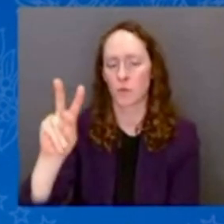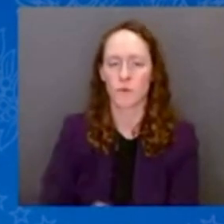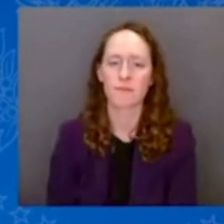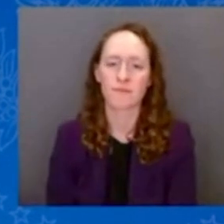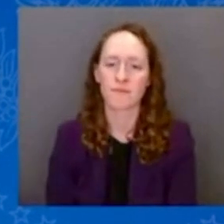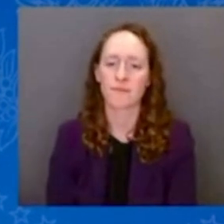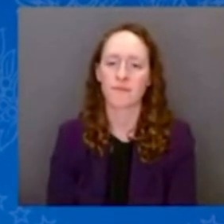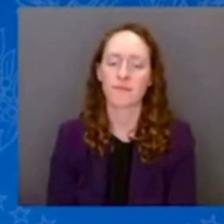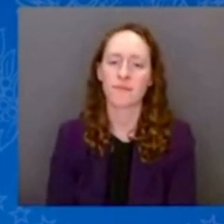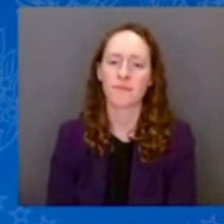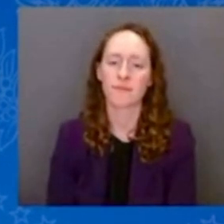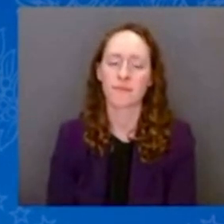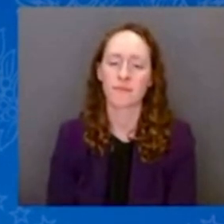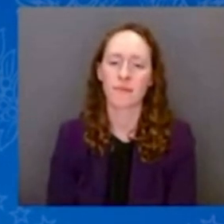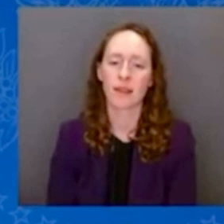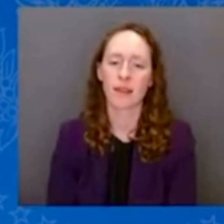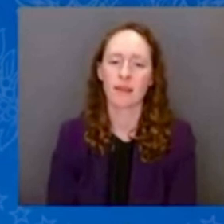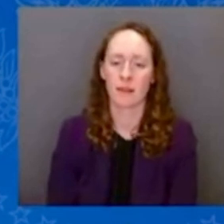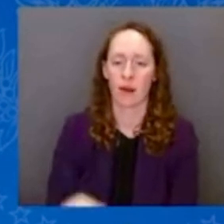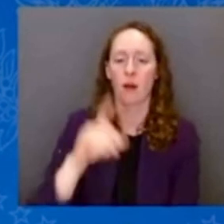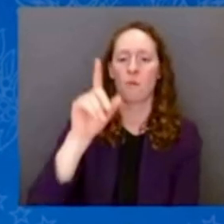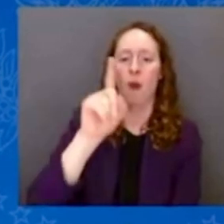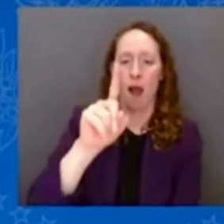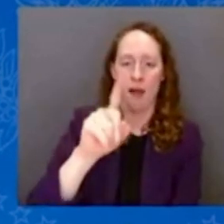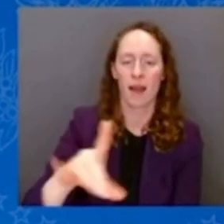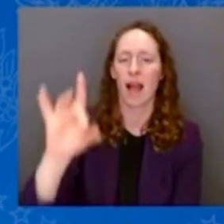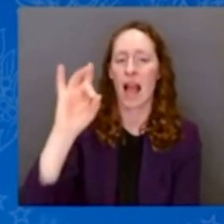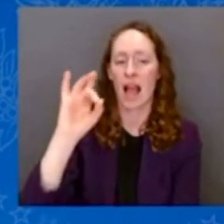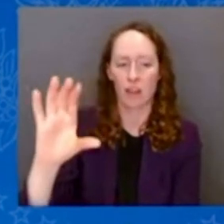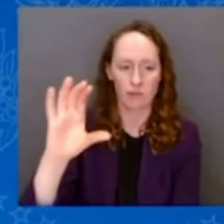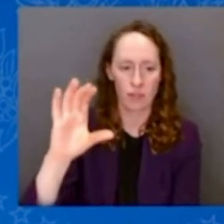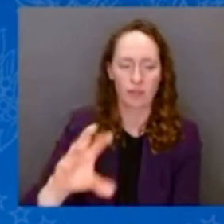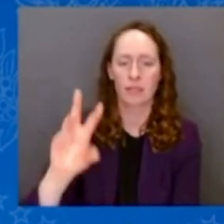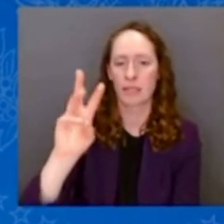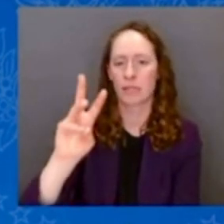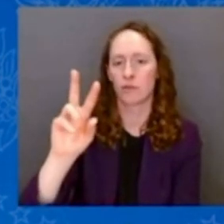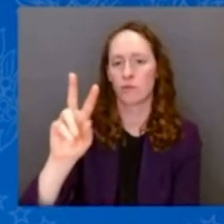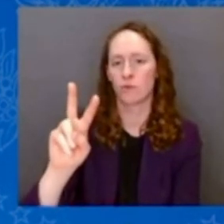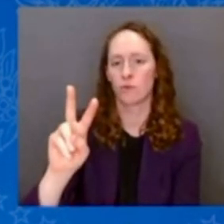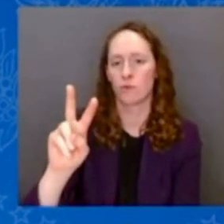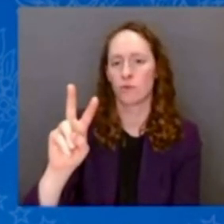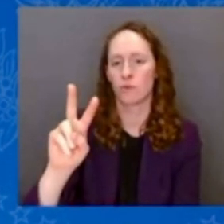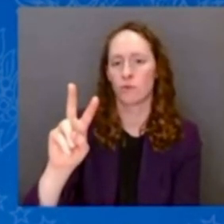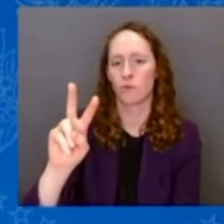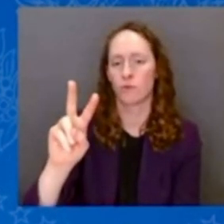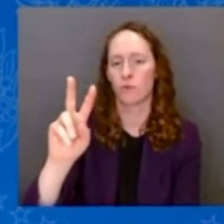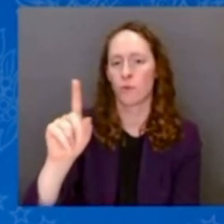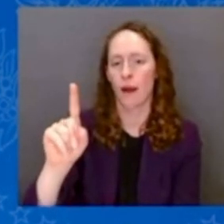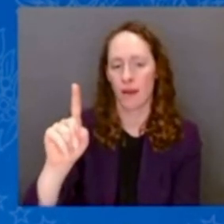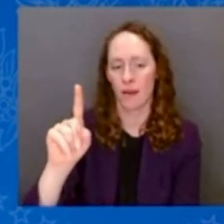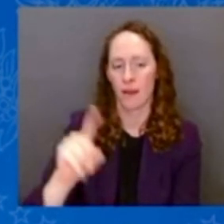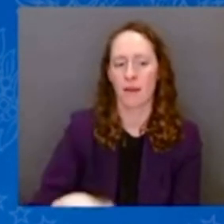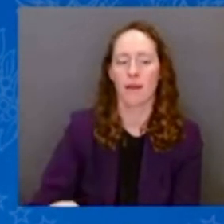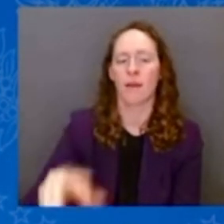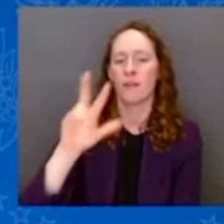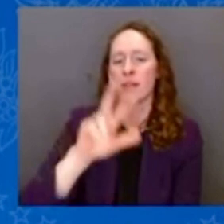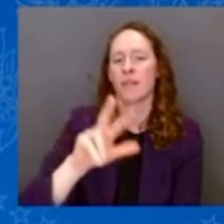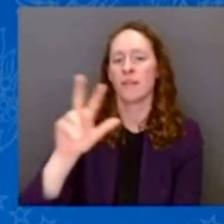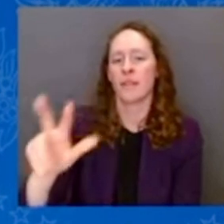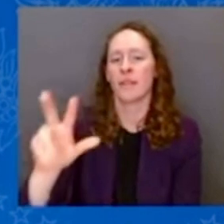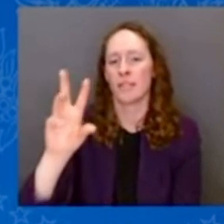-800-621-3362. Already